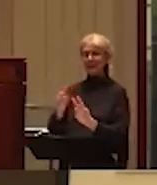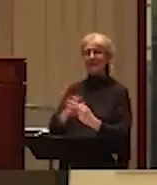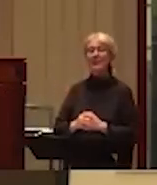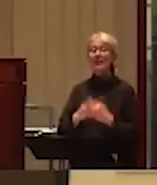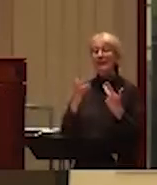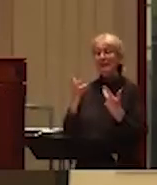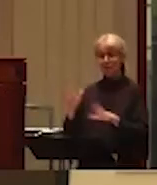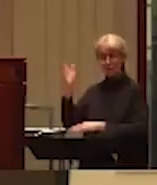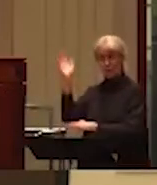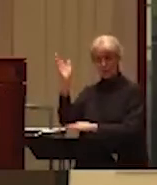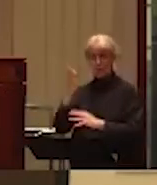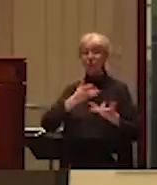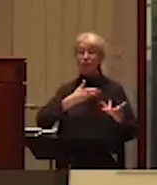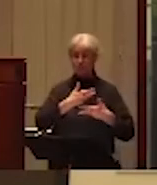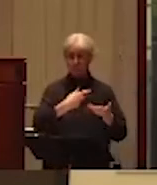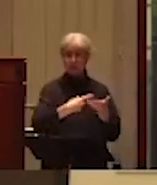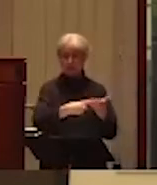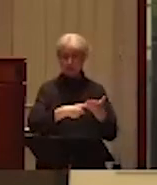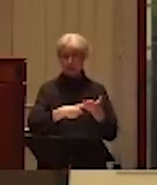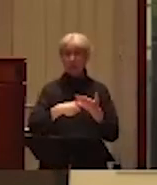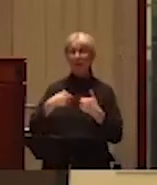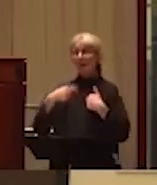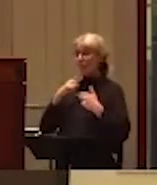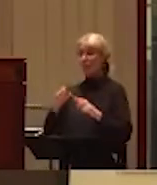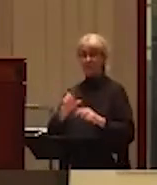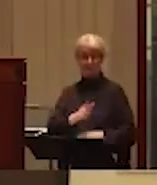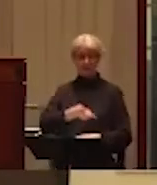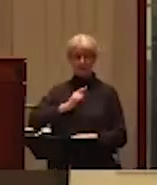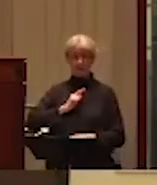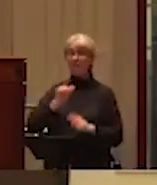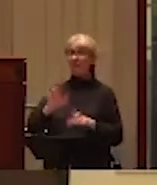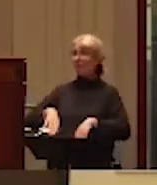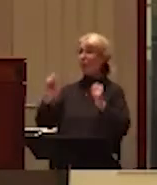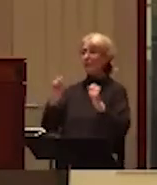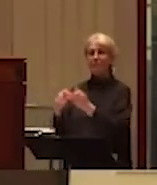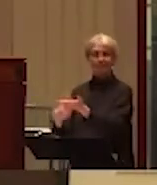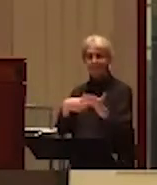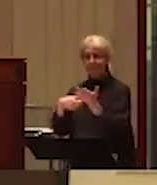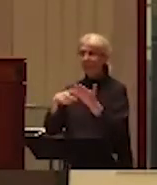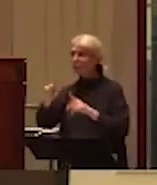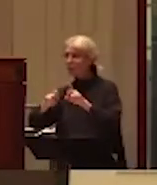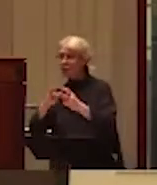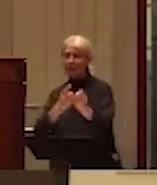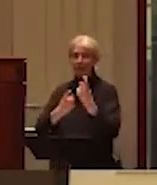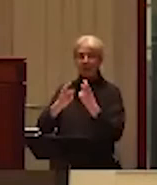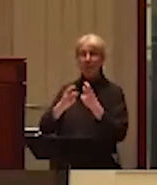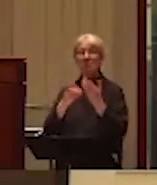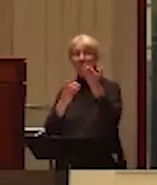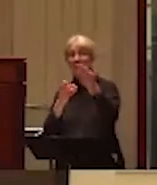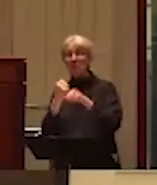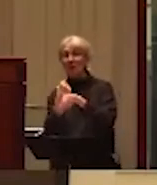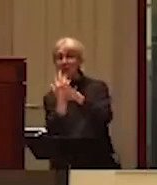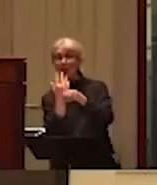this lecture and conversation, I will moderate a Q&A session. Whether you're here in person or online,